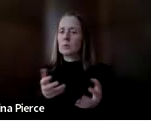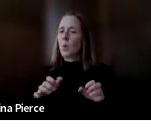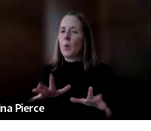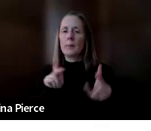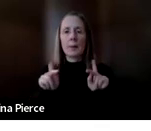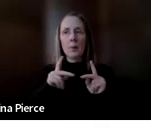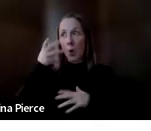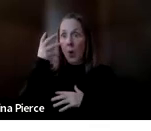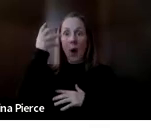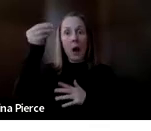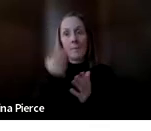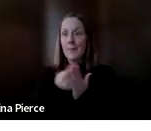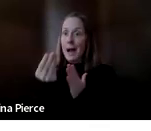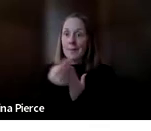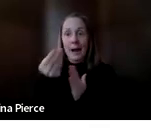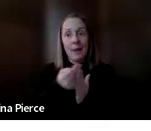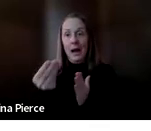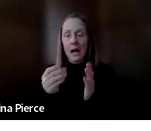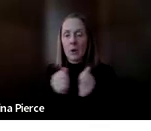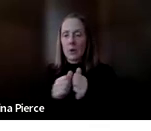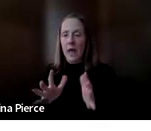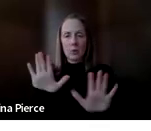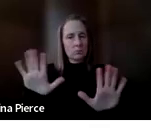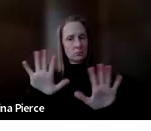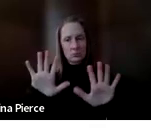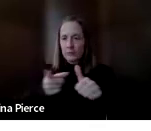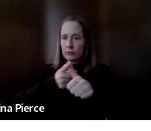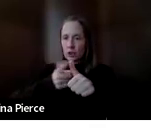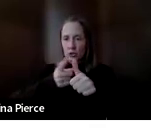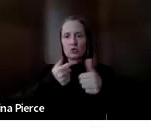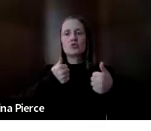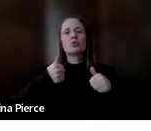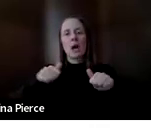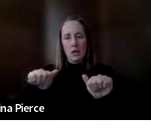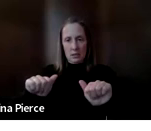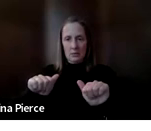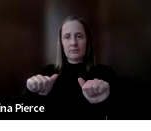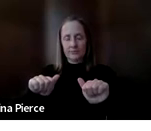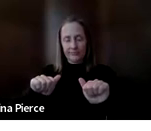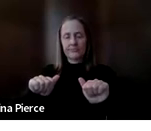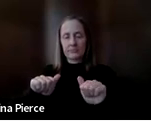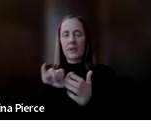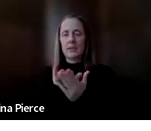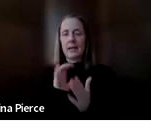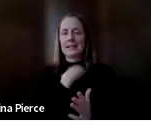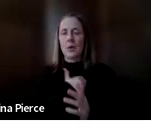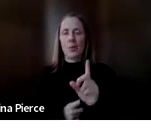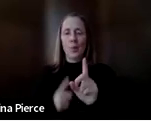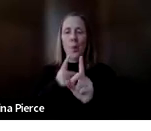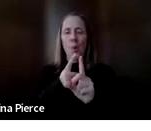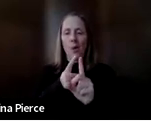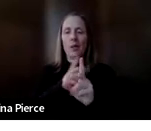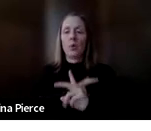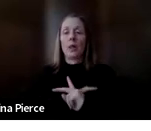out and buy this equipment without trying it for a student. So that's really where our lending library comes